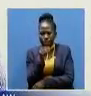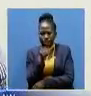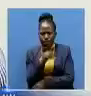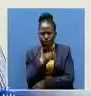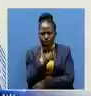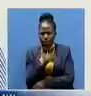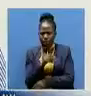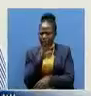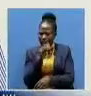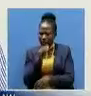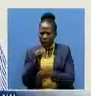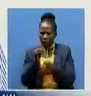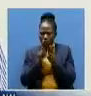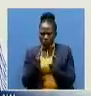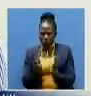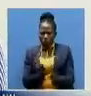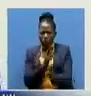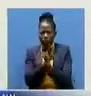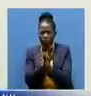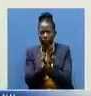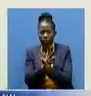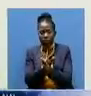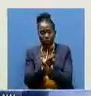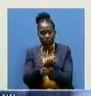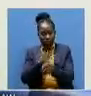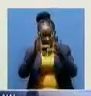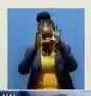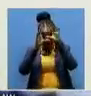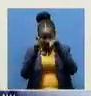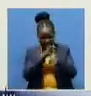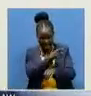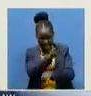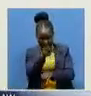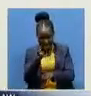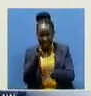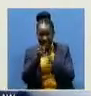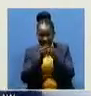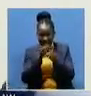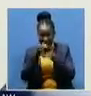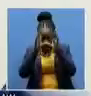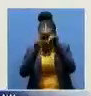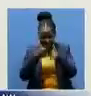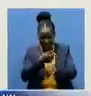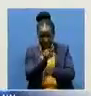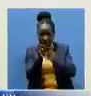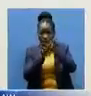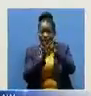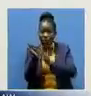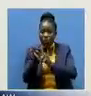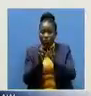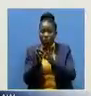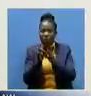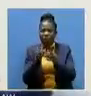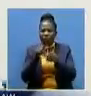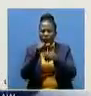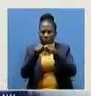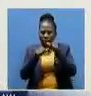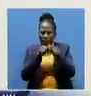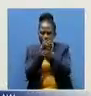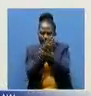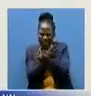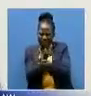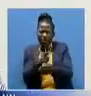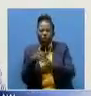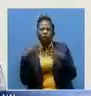rights. The president's instruction or policy direction is very, very exciting. It's very,